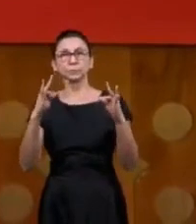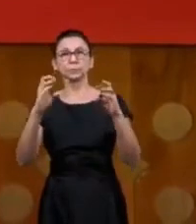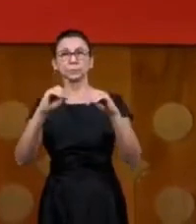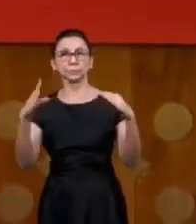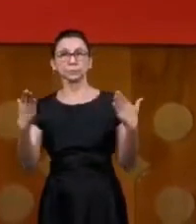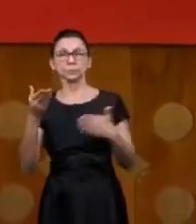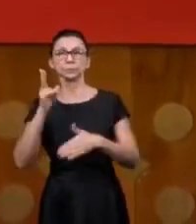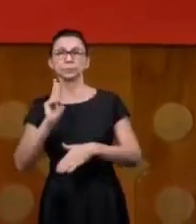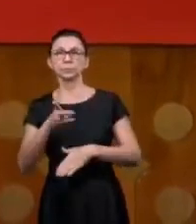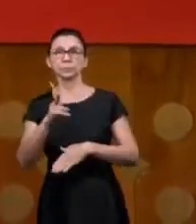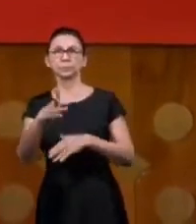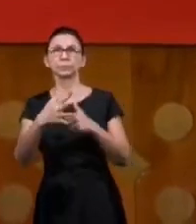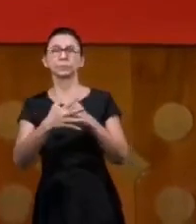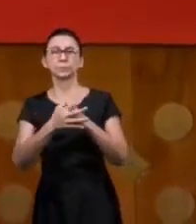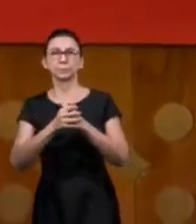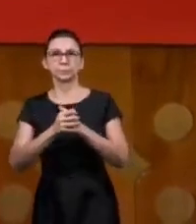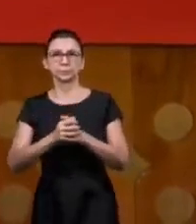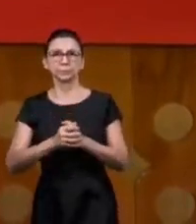now and forever Amen